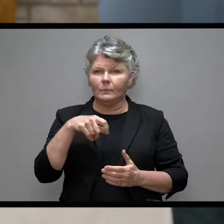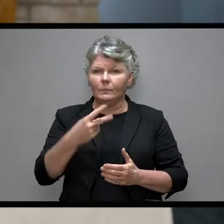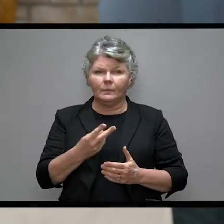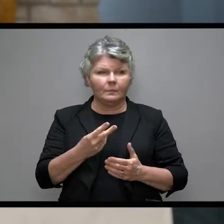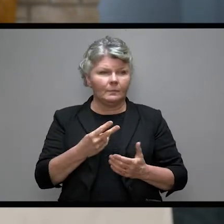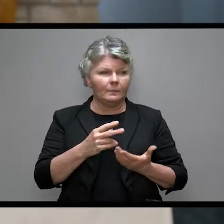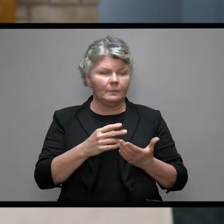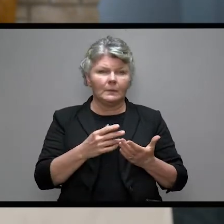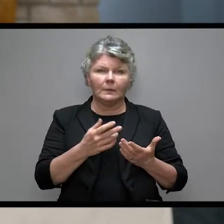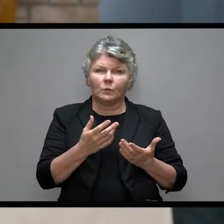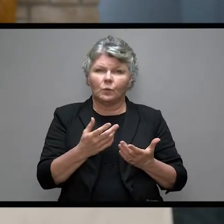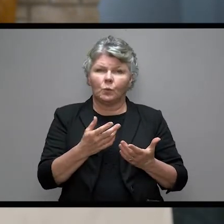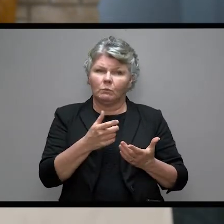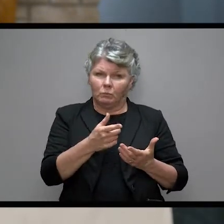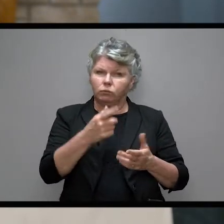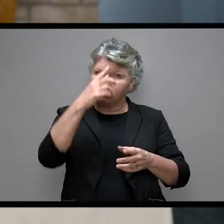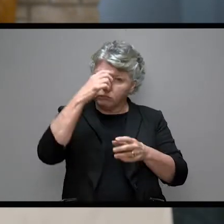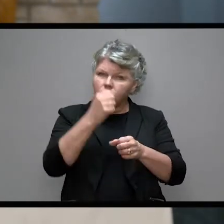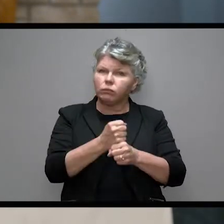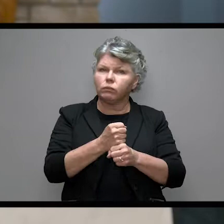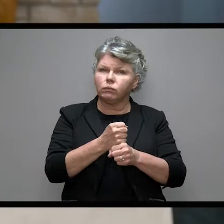himself as trustworthy.